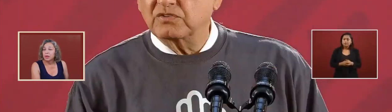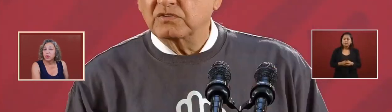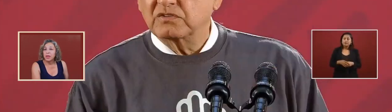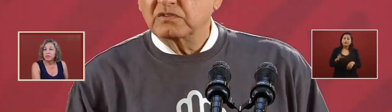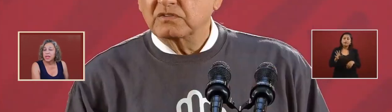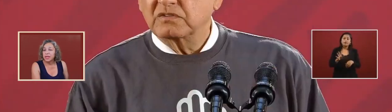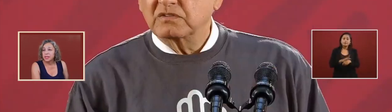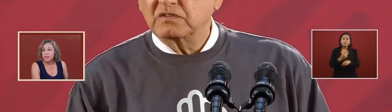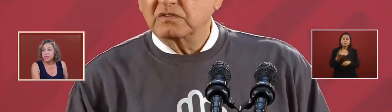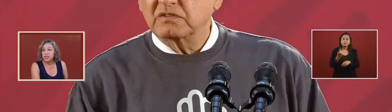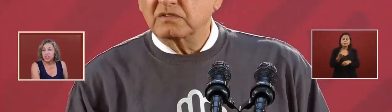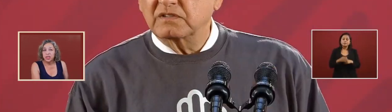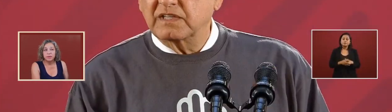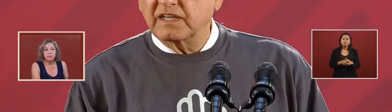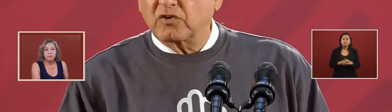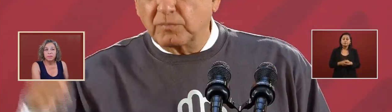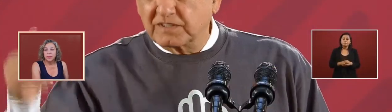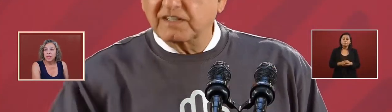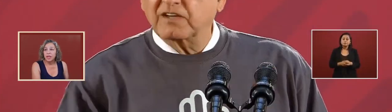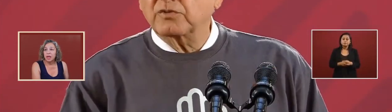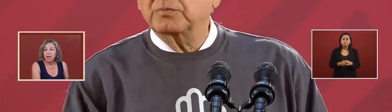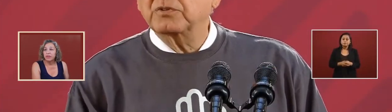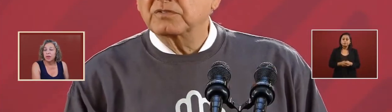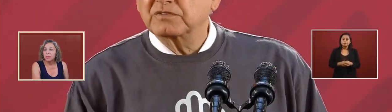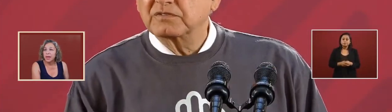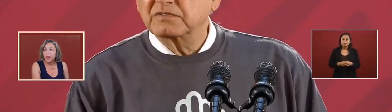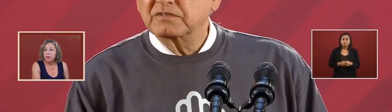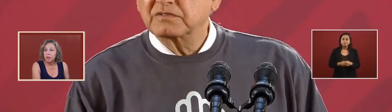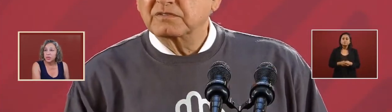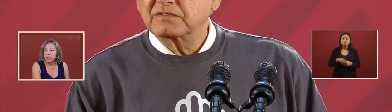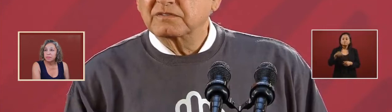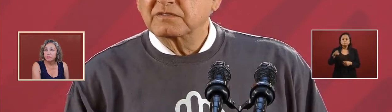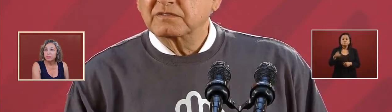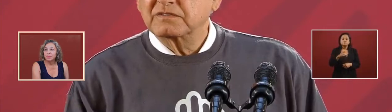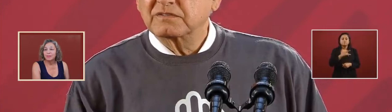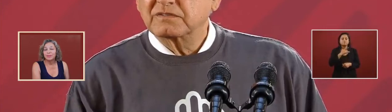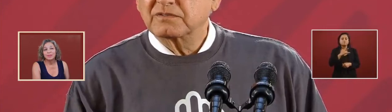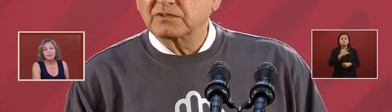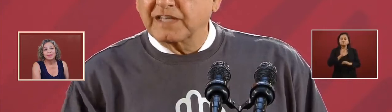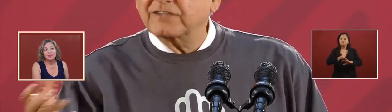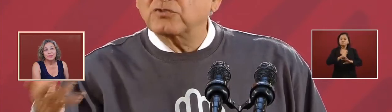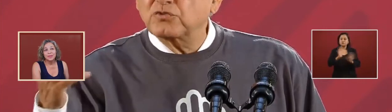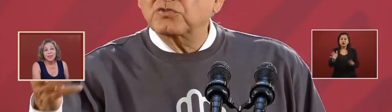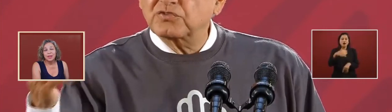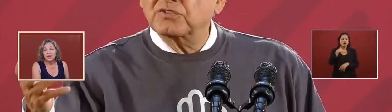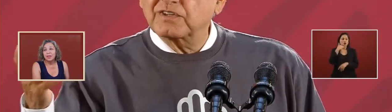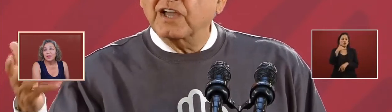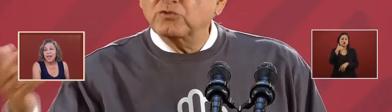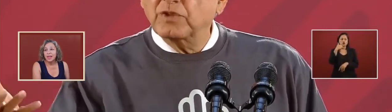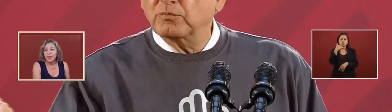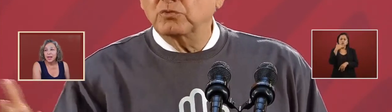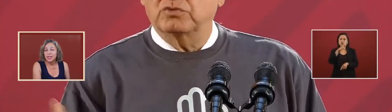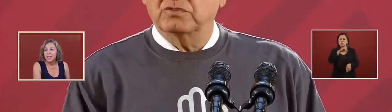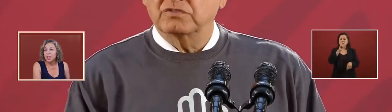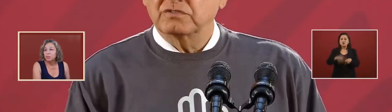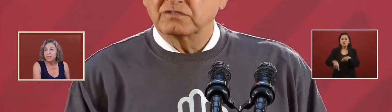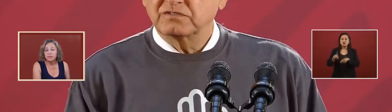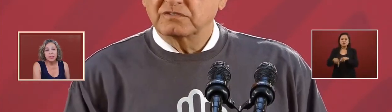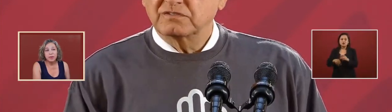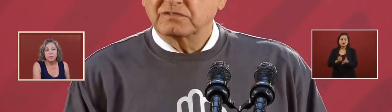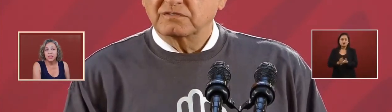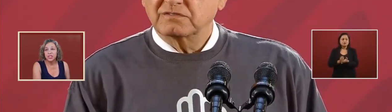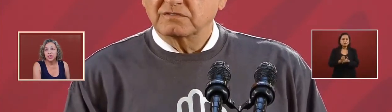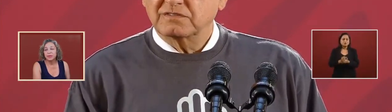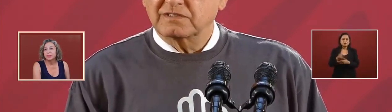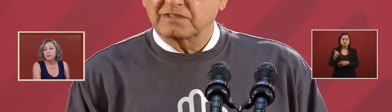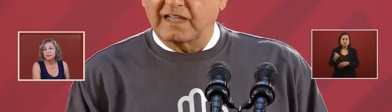we have taken the decision of combating corruption corruption that has helped us